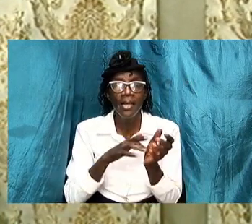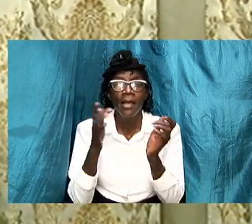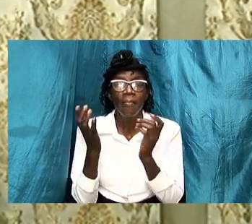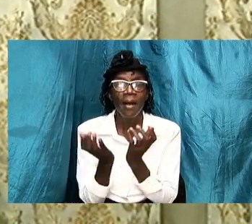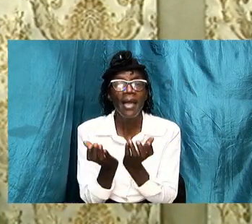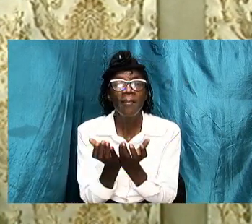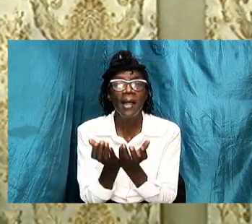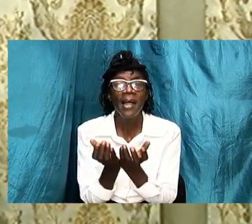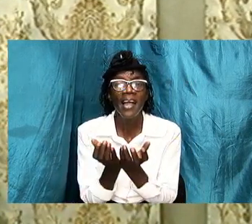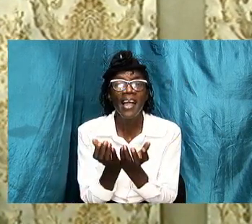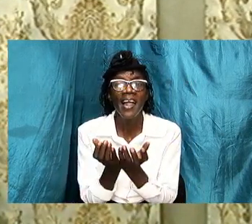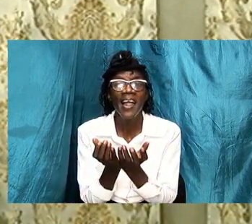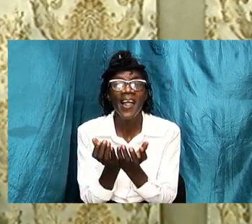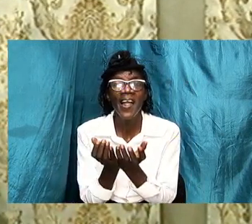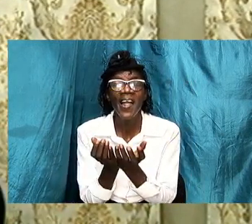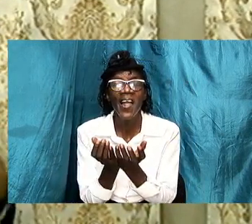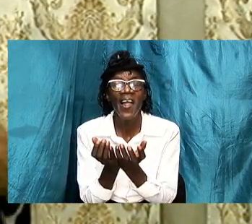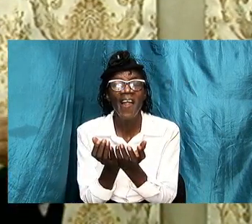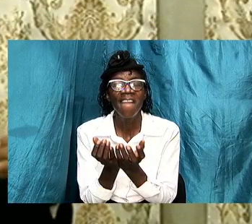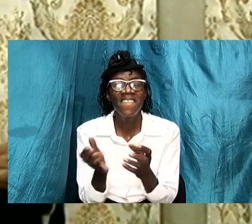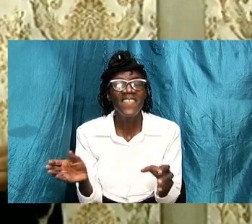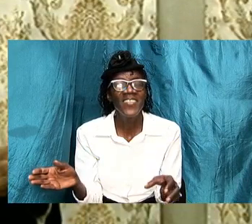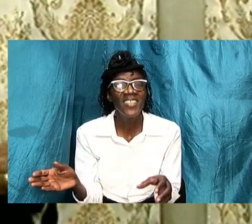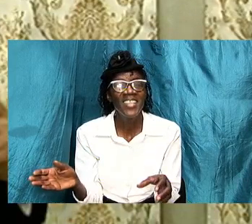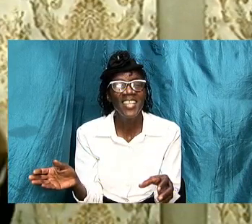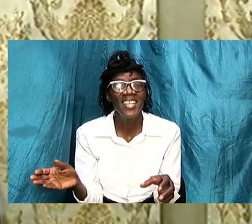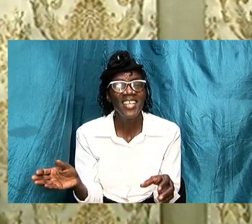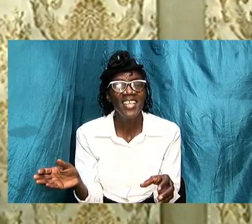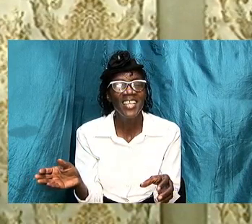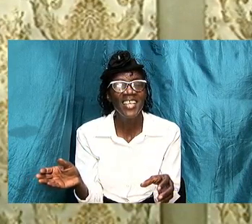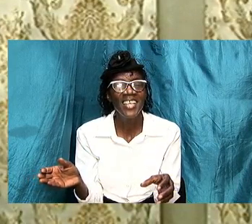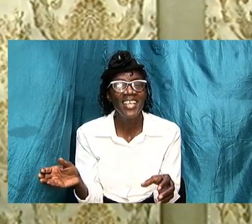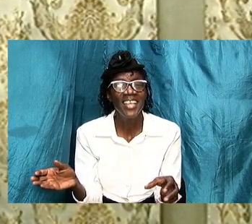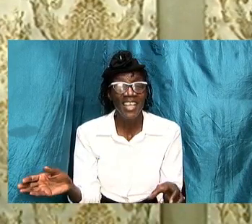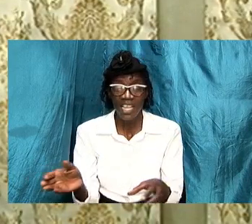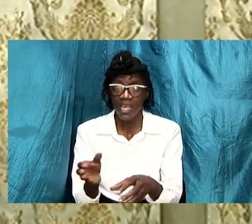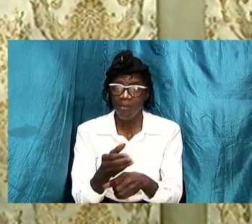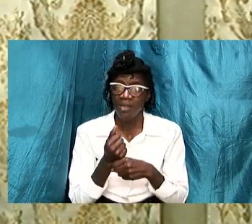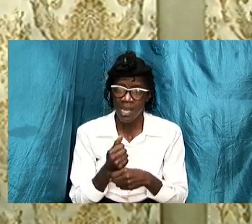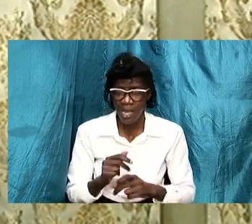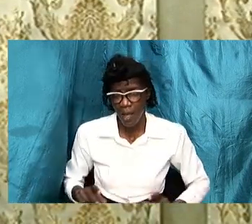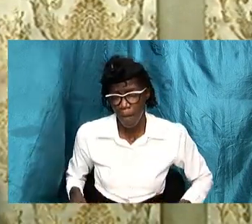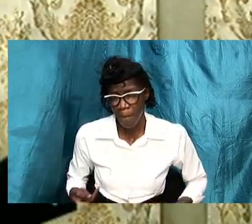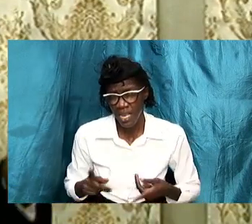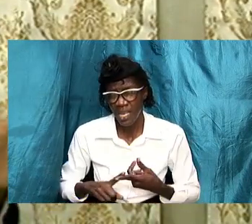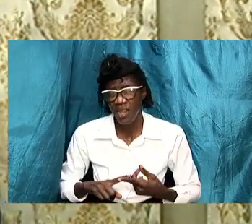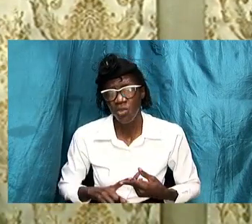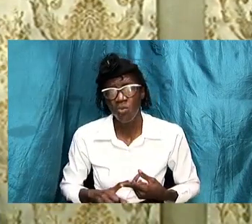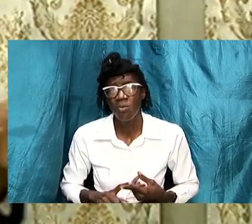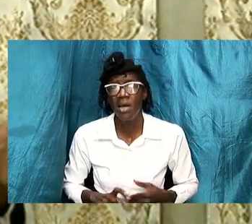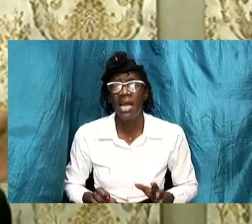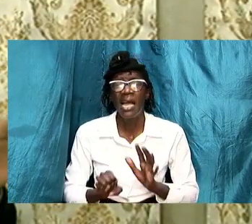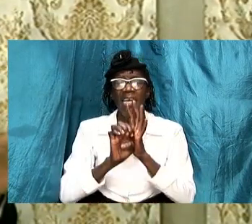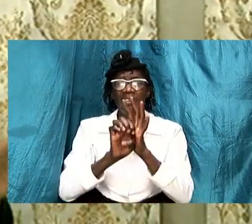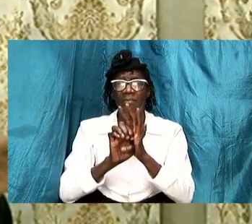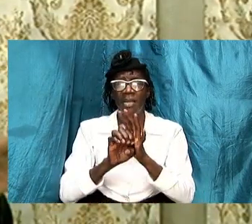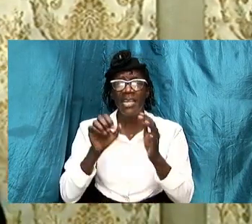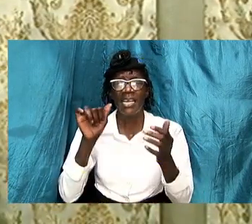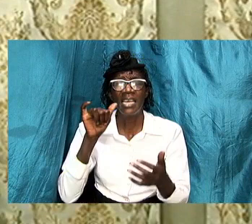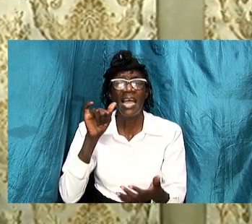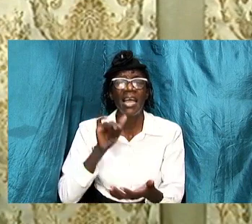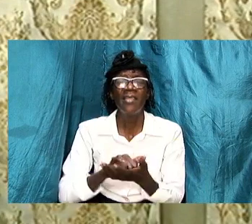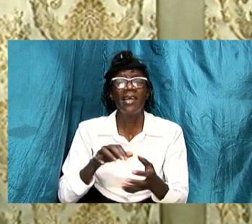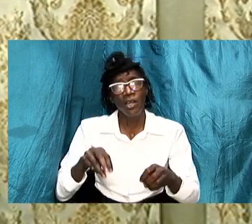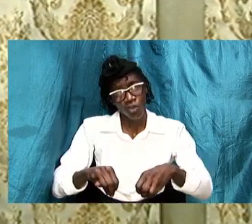and i took pains a while ago to explain that submission does not have anything to do